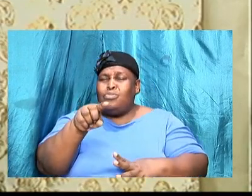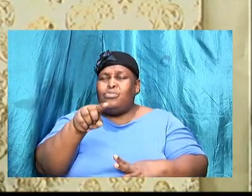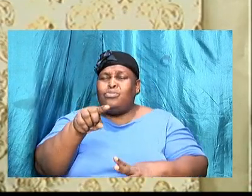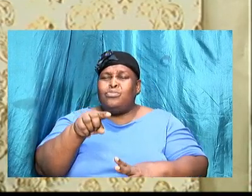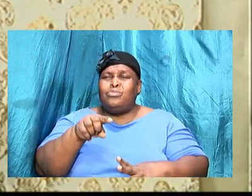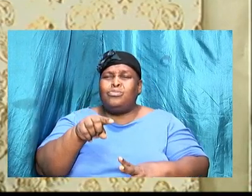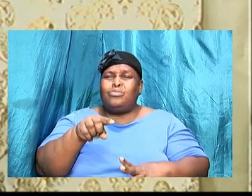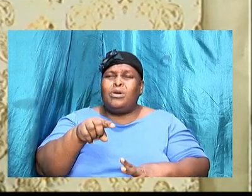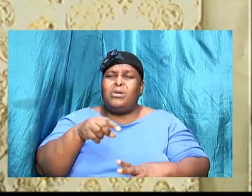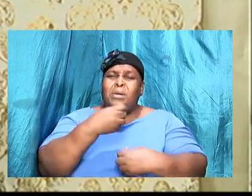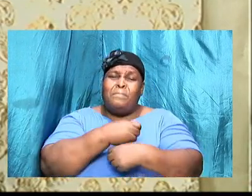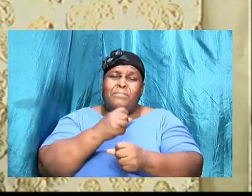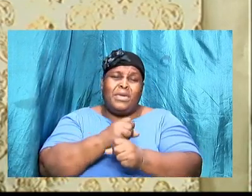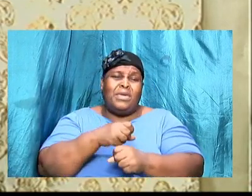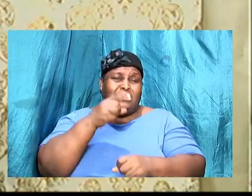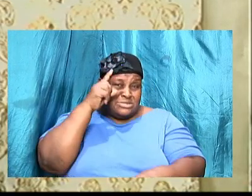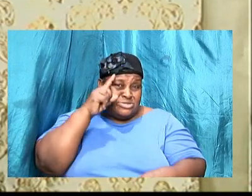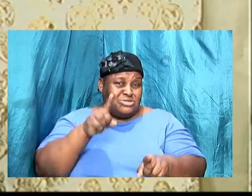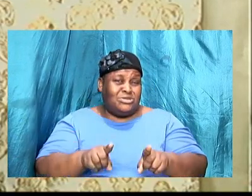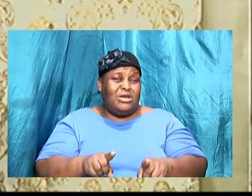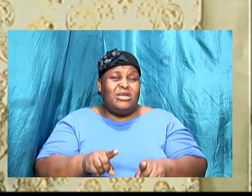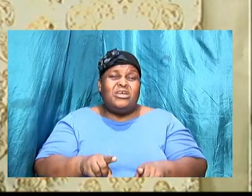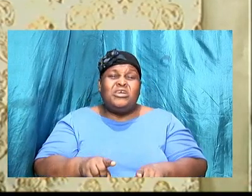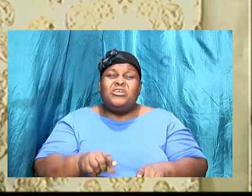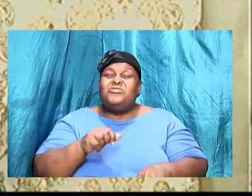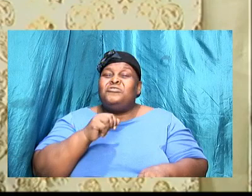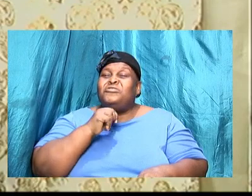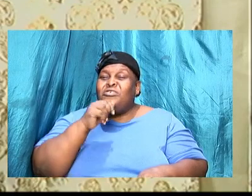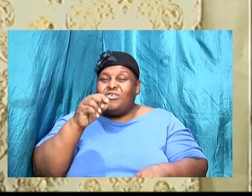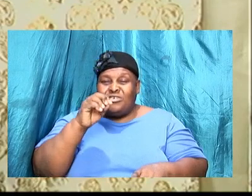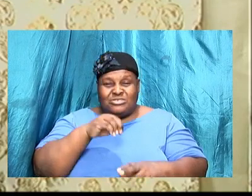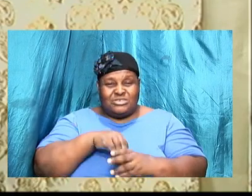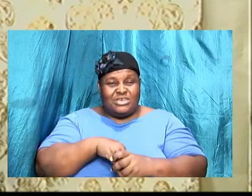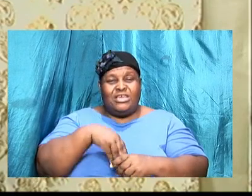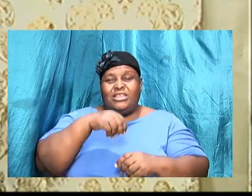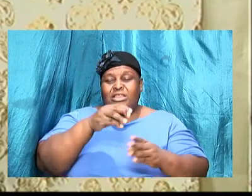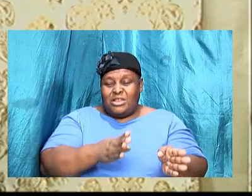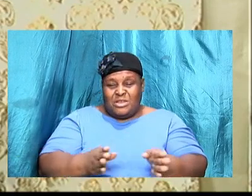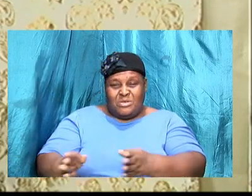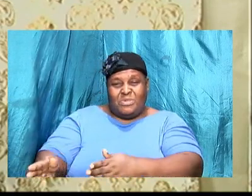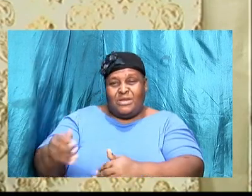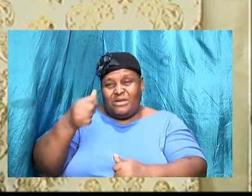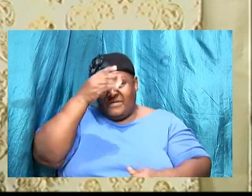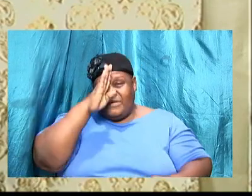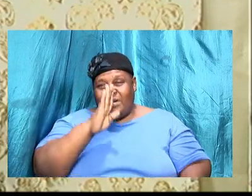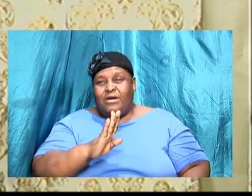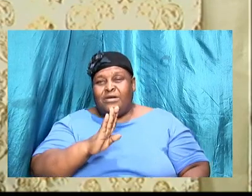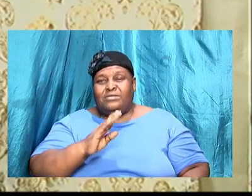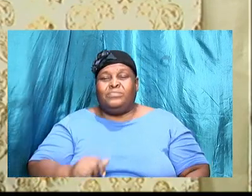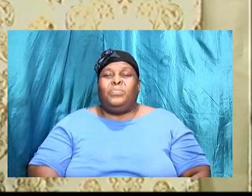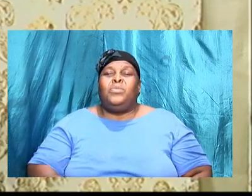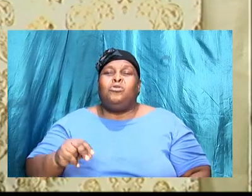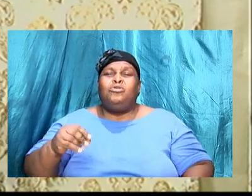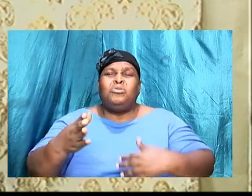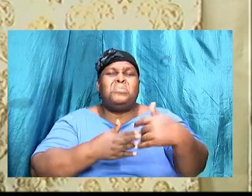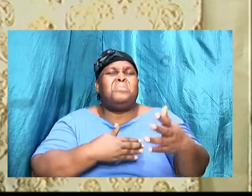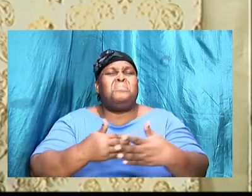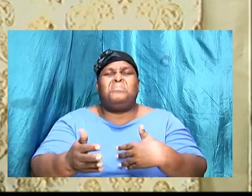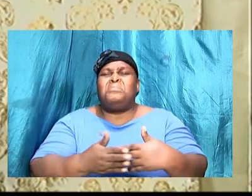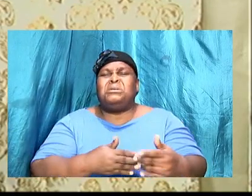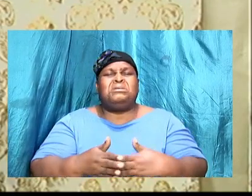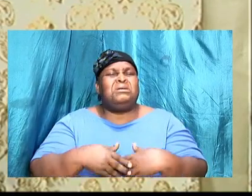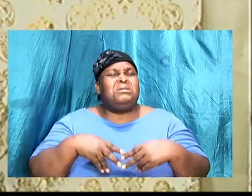make decisions that is not aligned to the plan of the Lord. So irrespective of the path